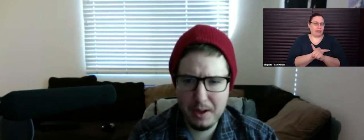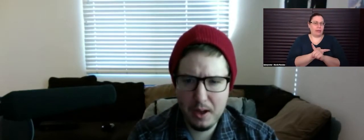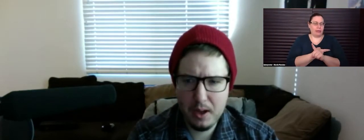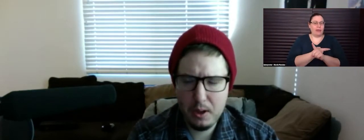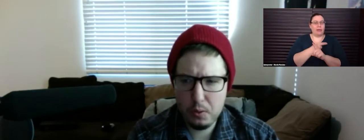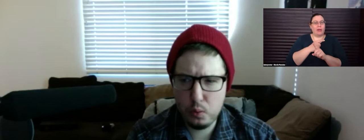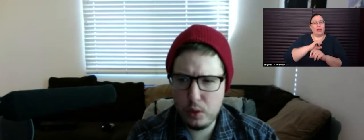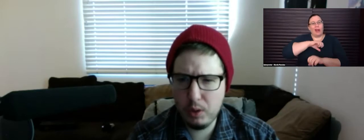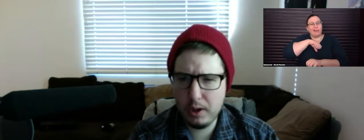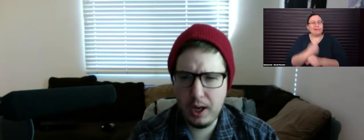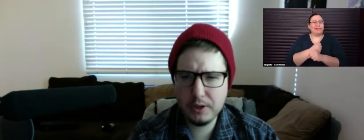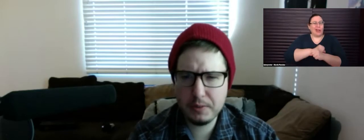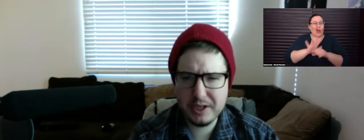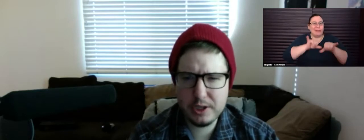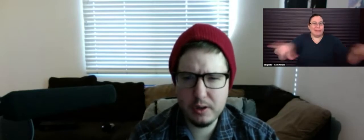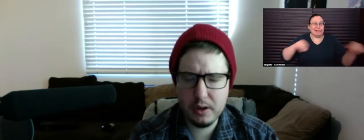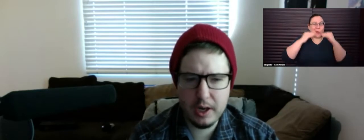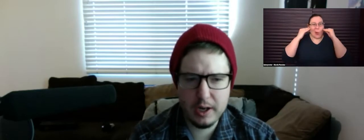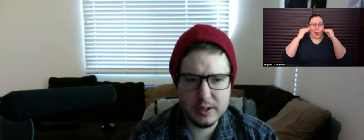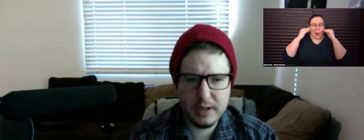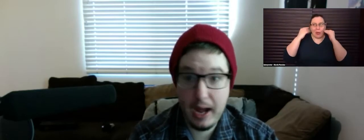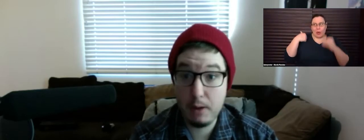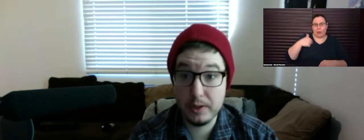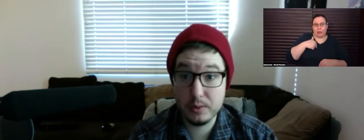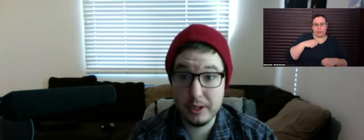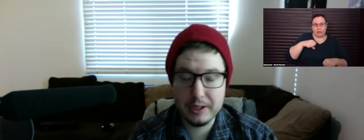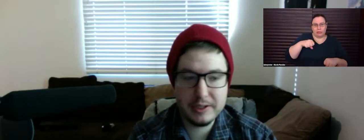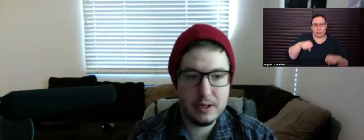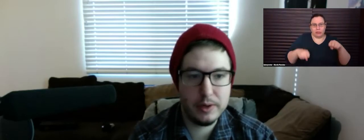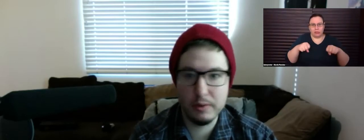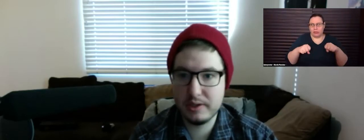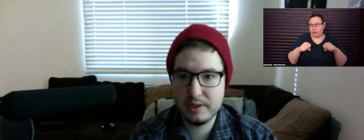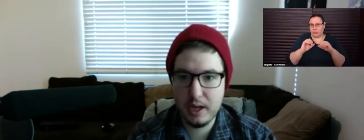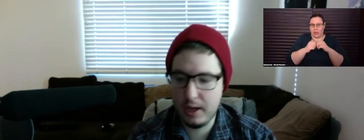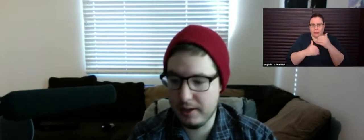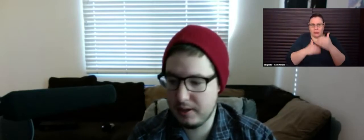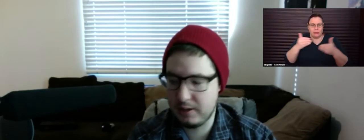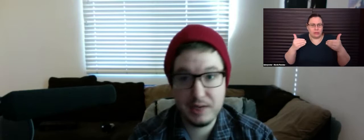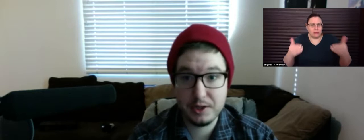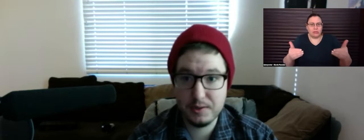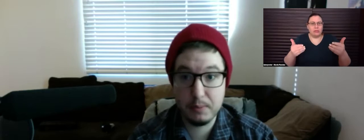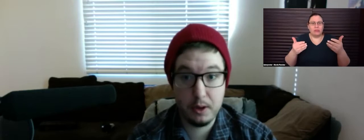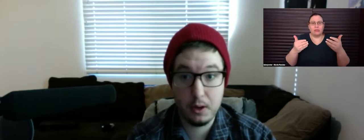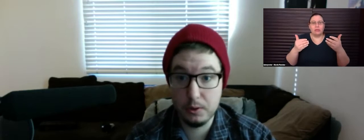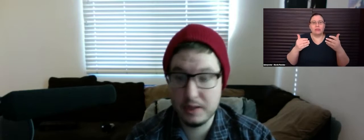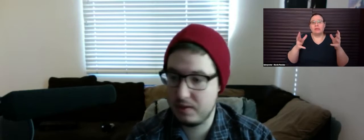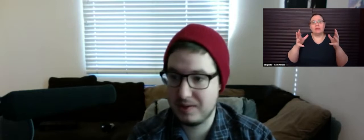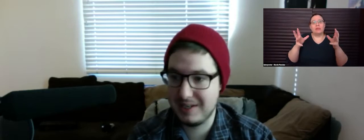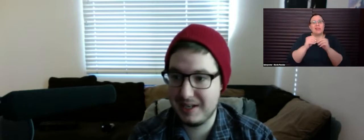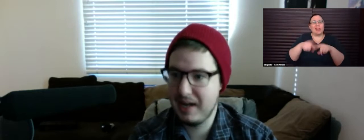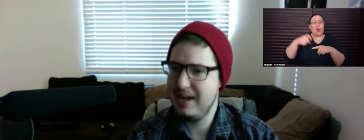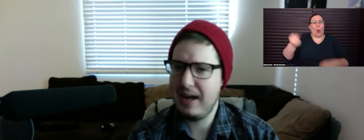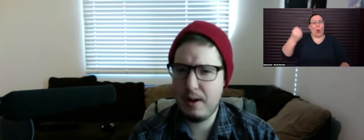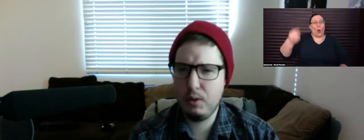we weren't a hundred percent sure, uh, how things were going to continue. There were, uh, you know, sessions being put on hold cause